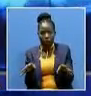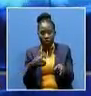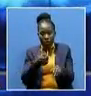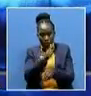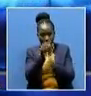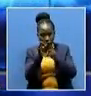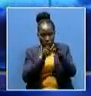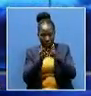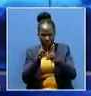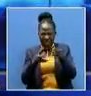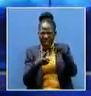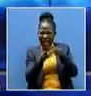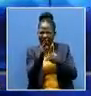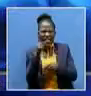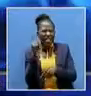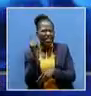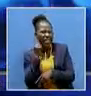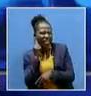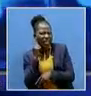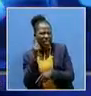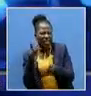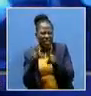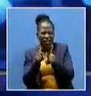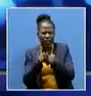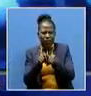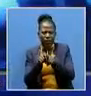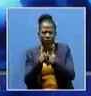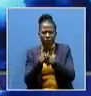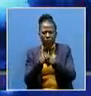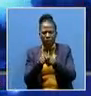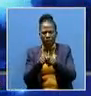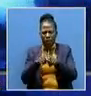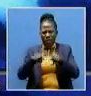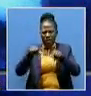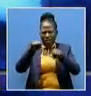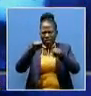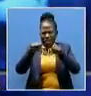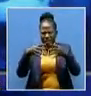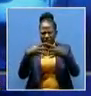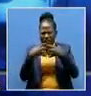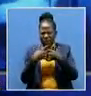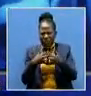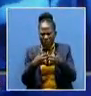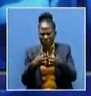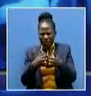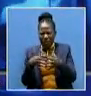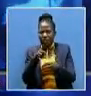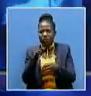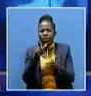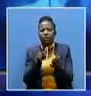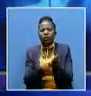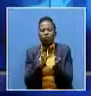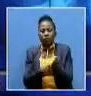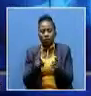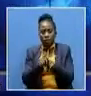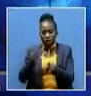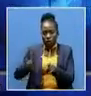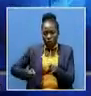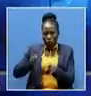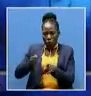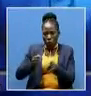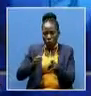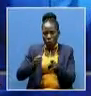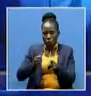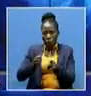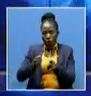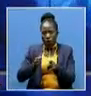official launch of hearing and audiology equipment in Lusaka in a speech read on his behalf by Chief Emergency Officer